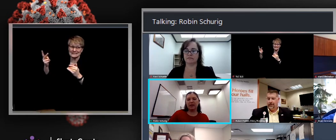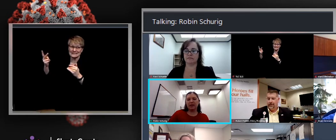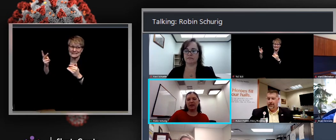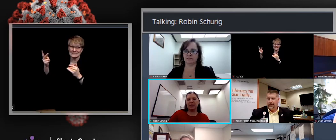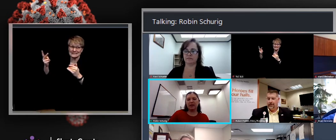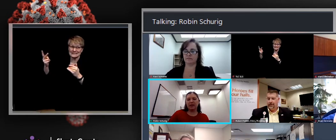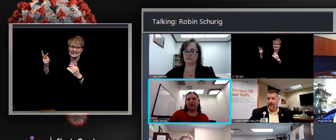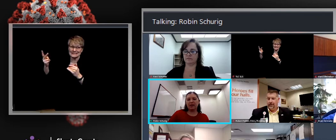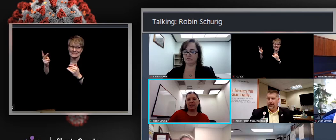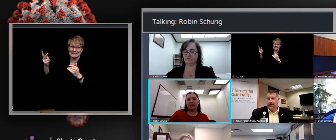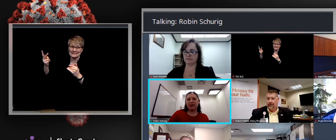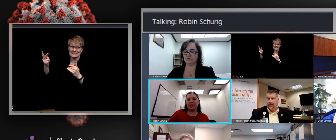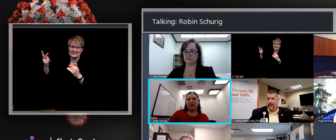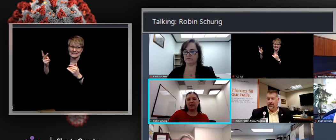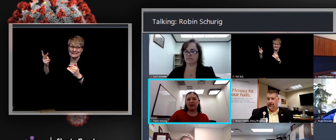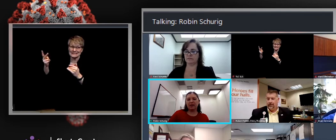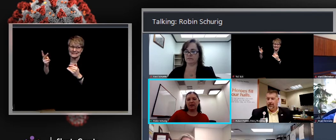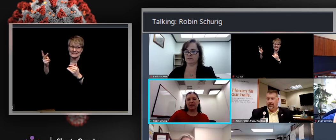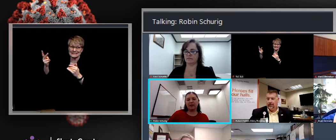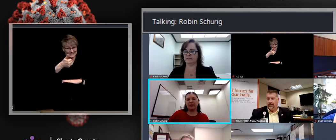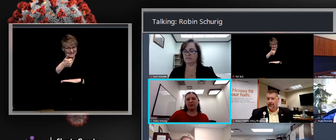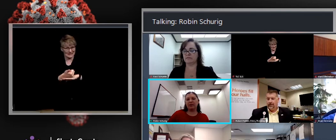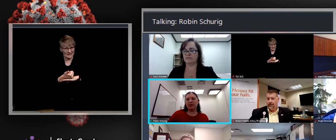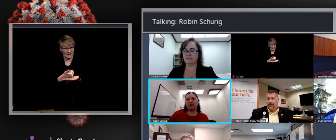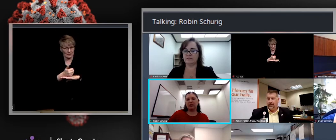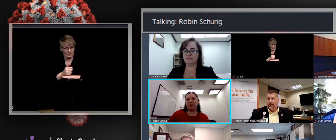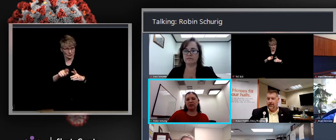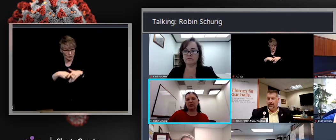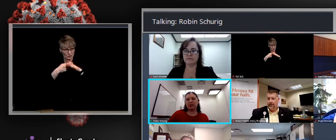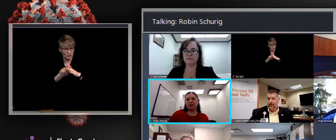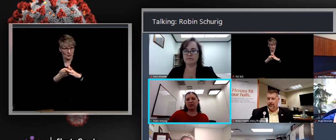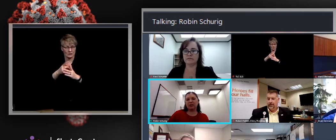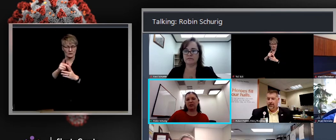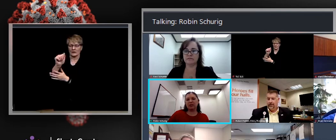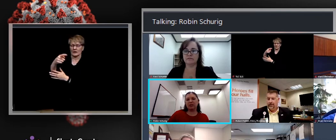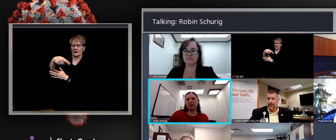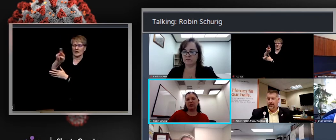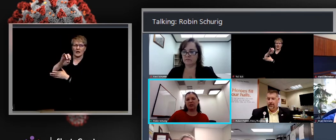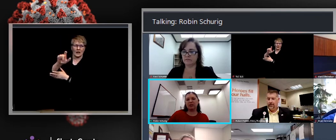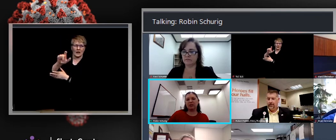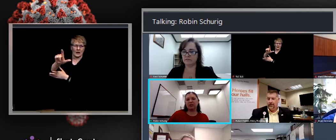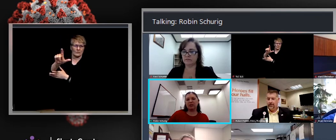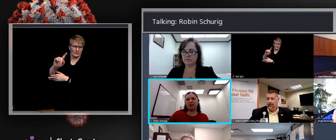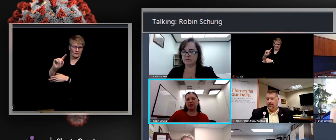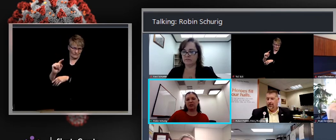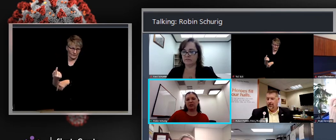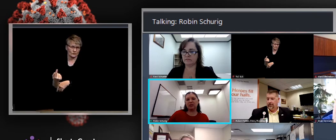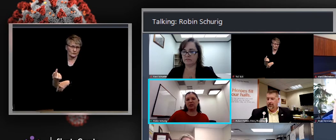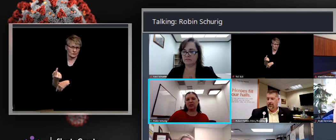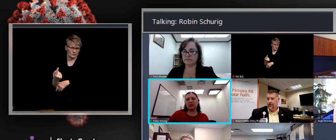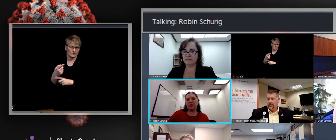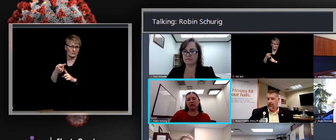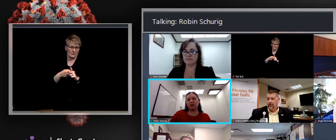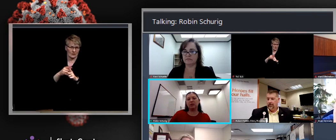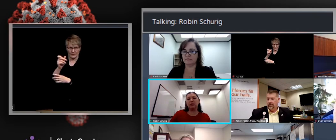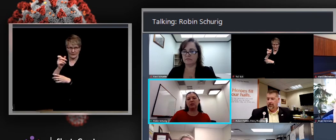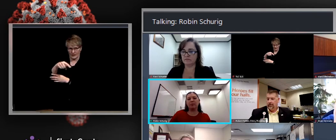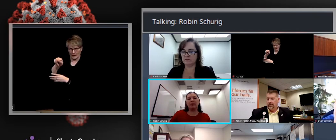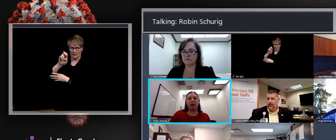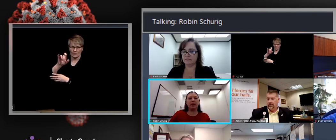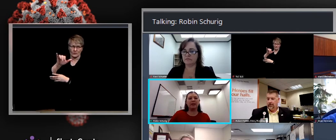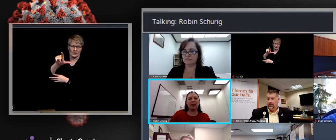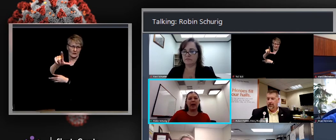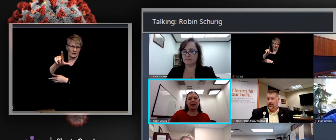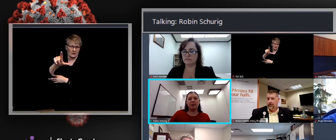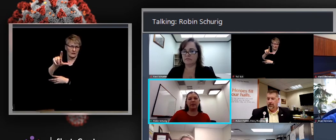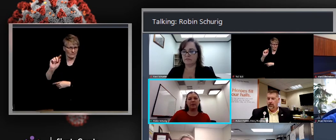They've also said that when they release that, they are going to make some revisions to the youth sports guidance so that the spectator, uh, restrictions